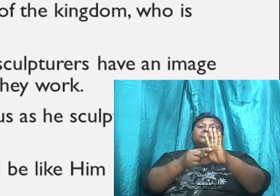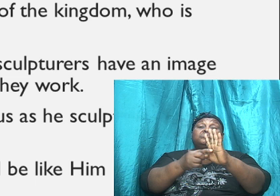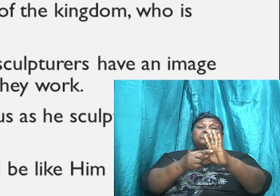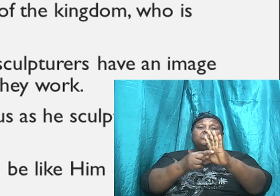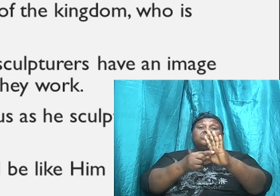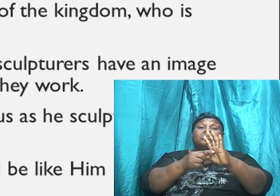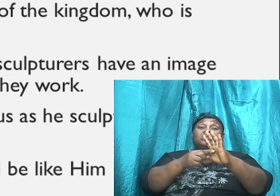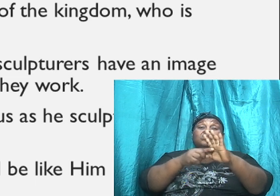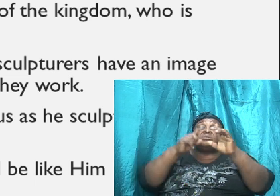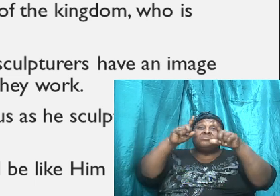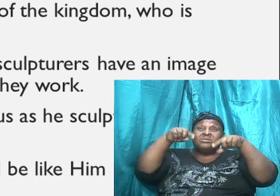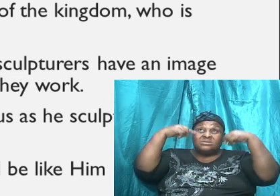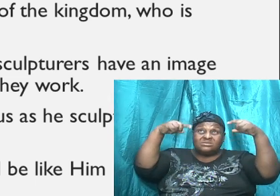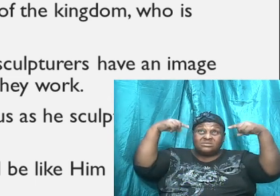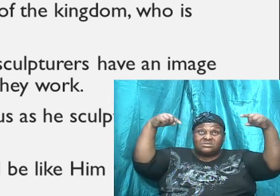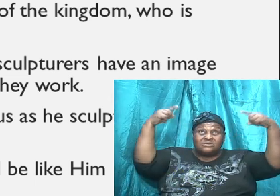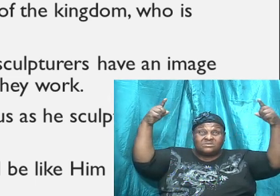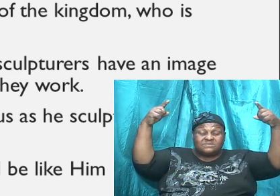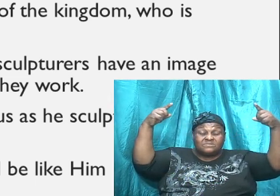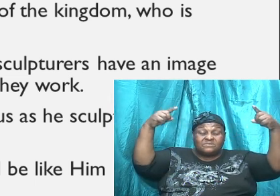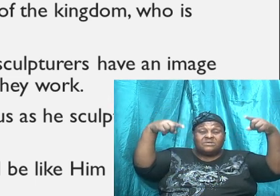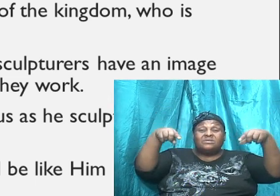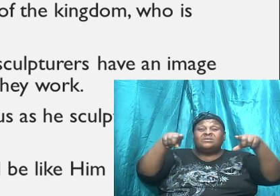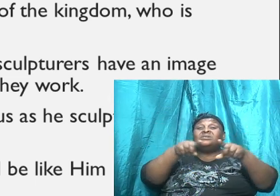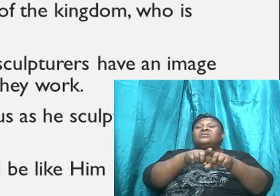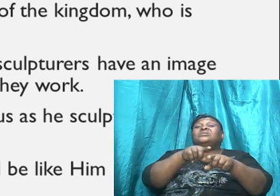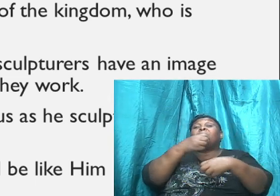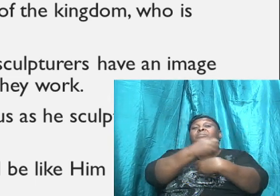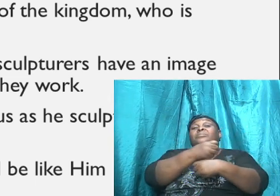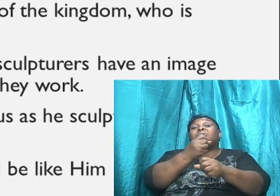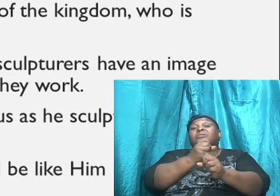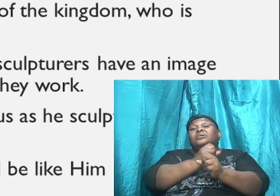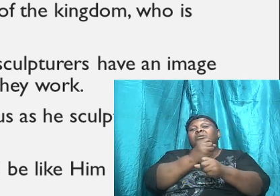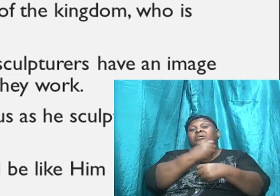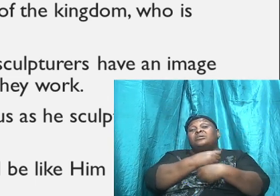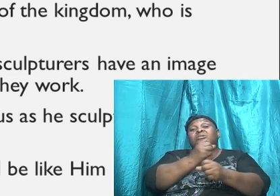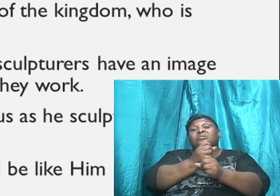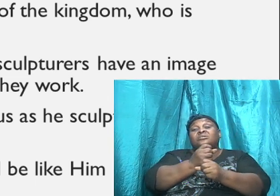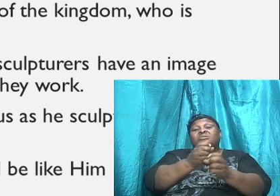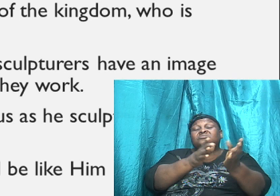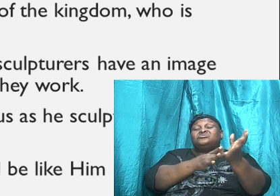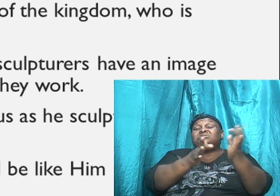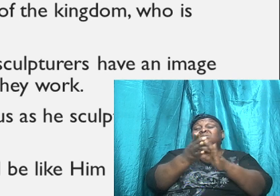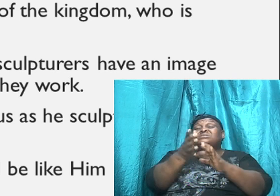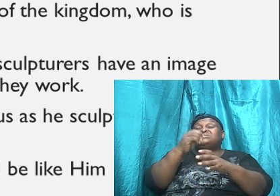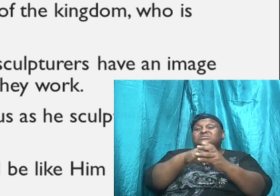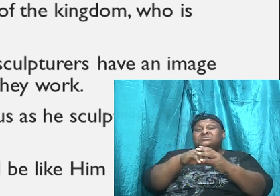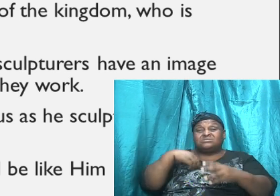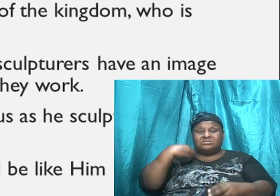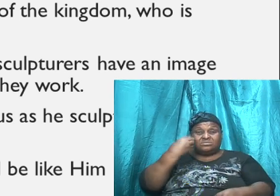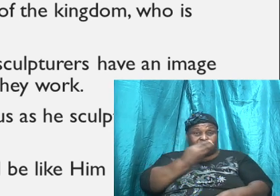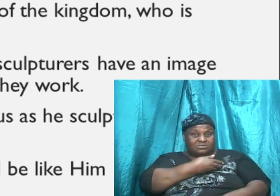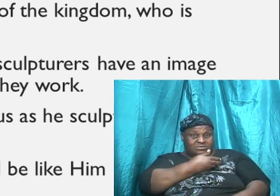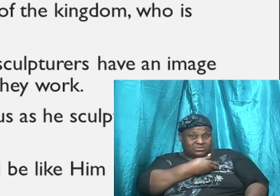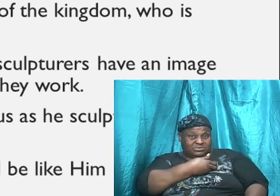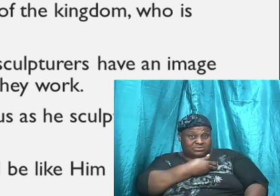in creating Christ in us. He will be successful